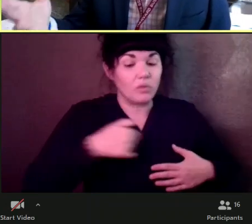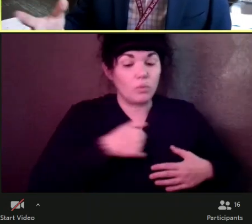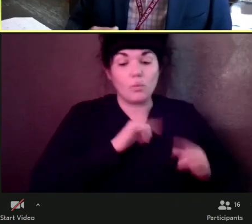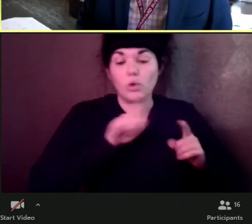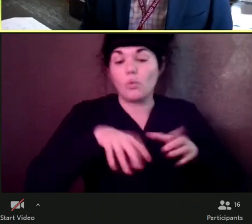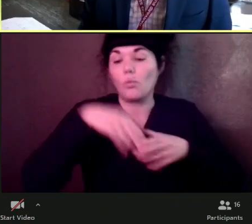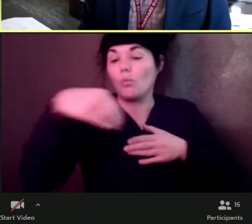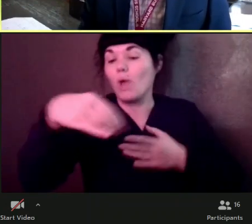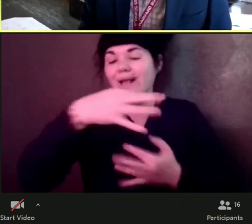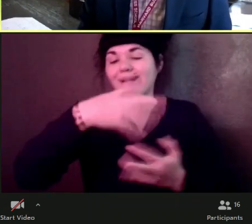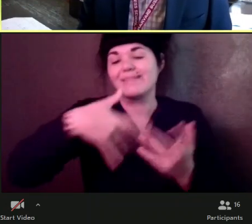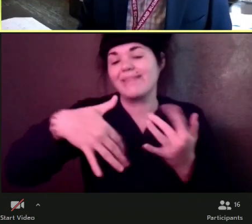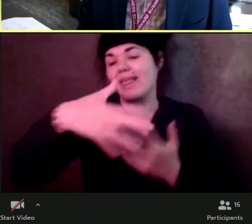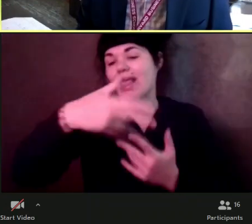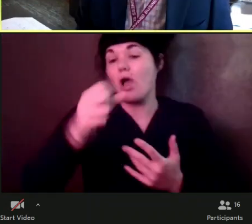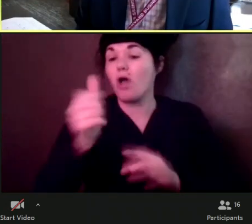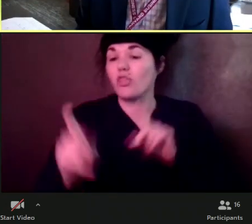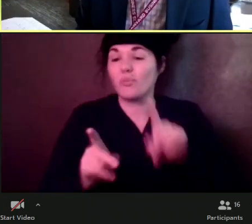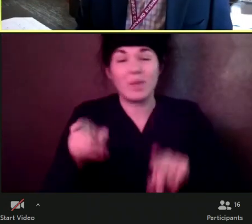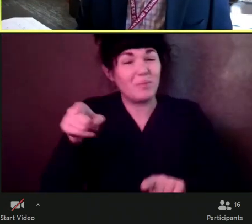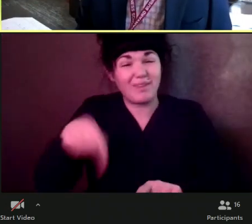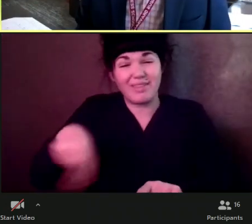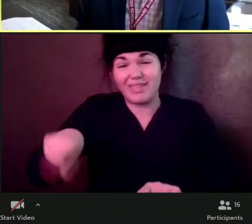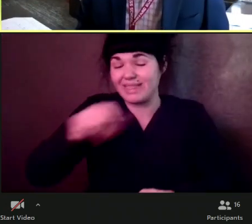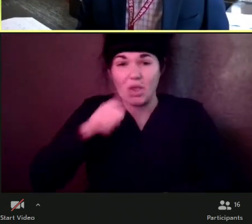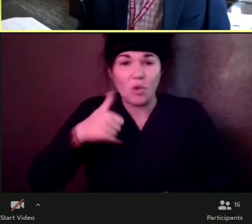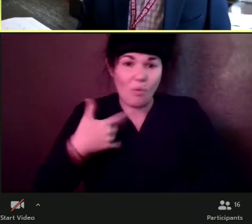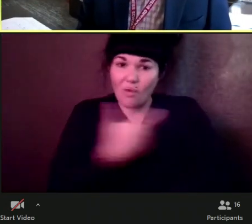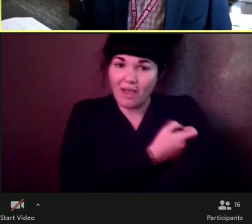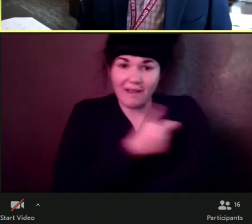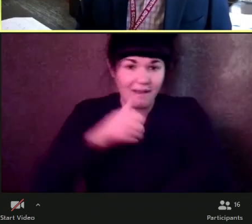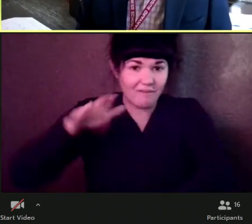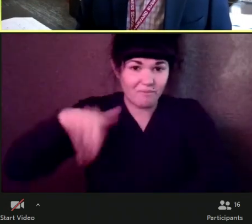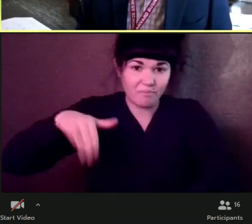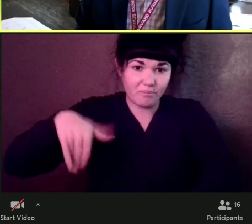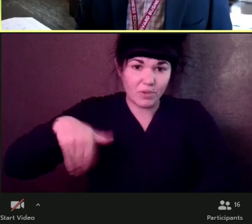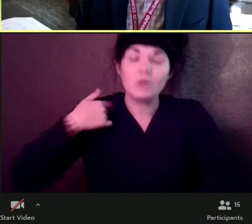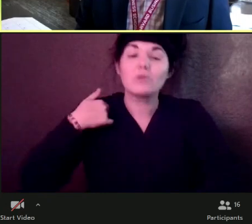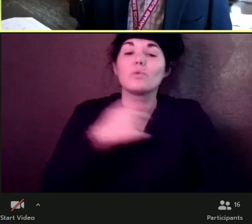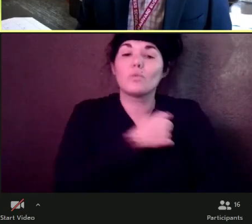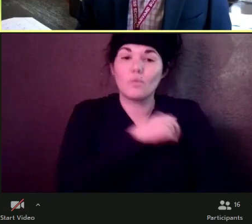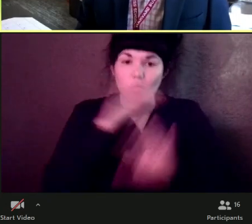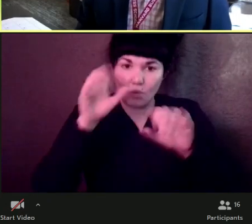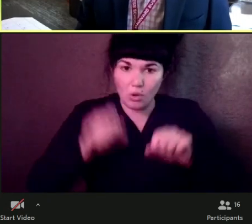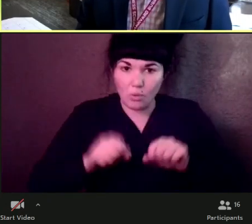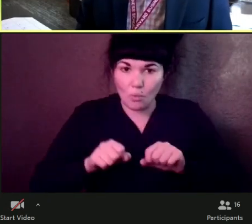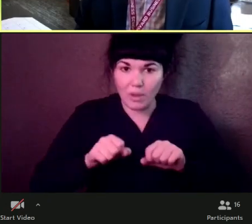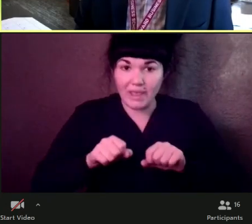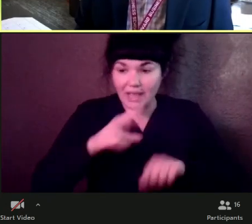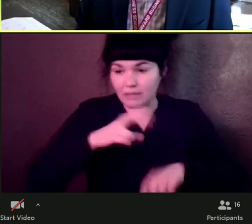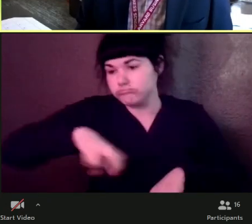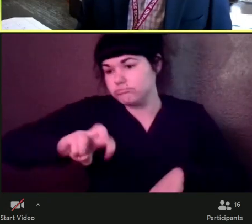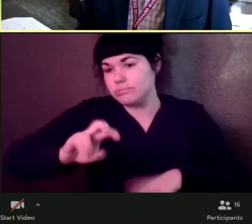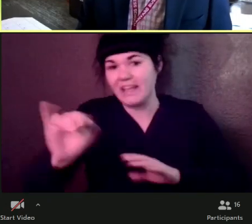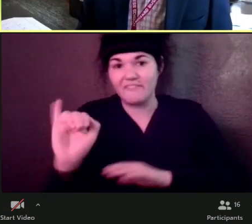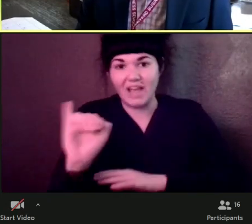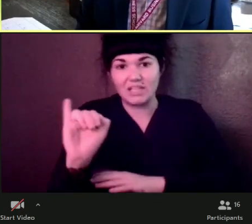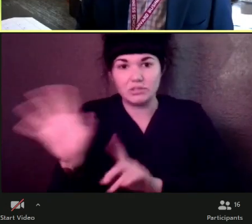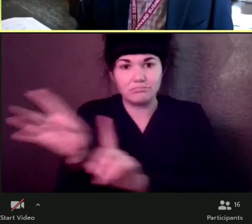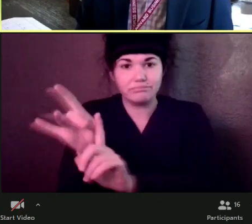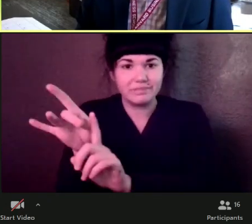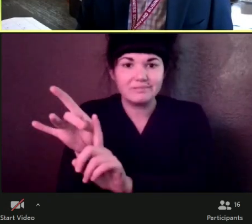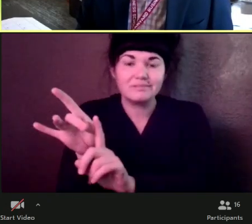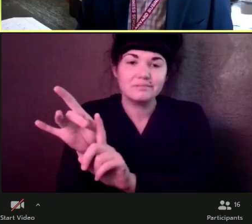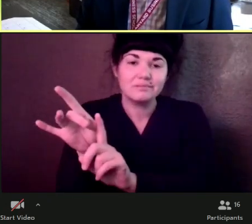and then they can have the negative outcomes that we saw last year with individuals that weren't vaccinated, that